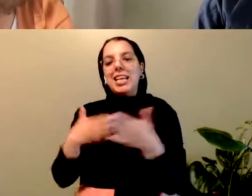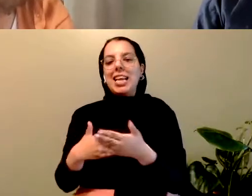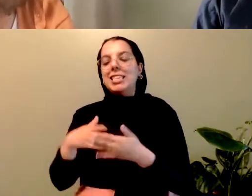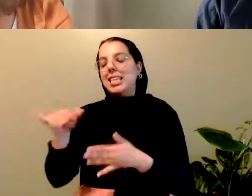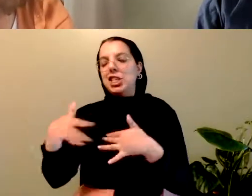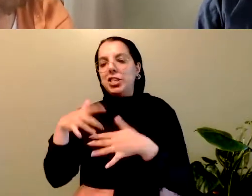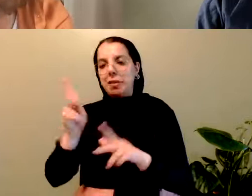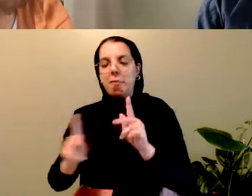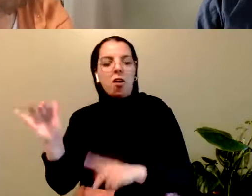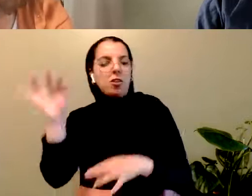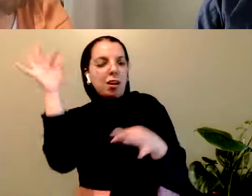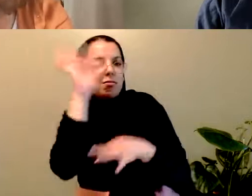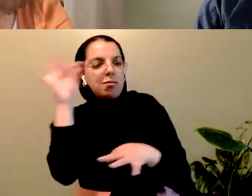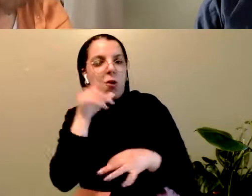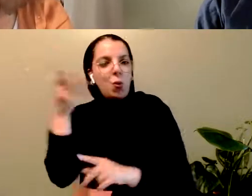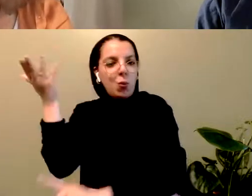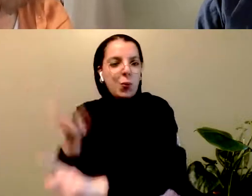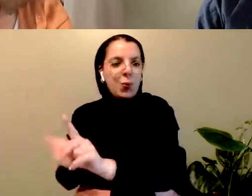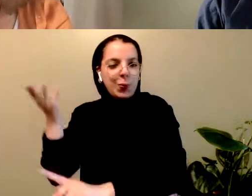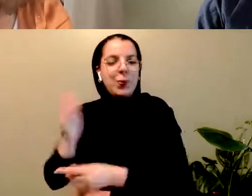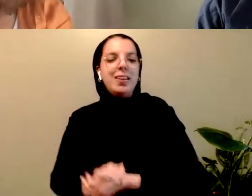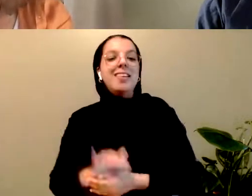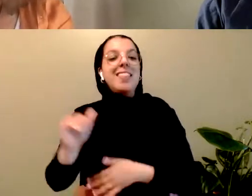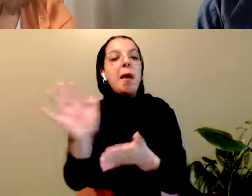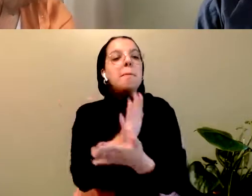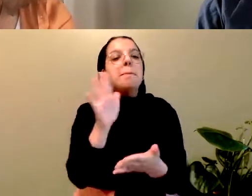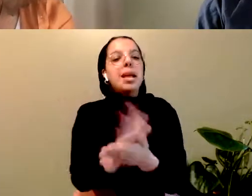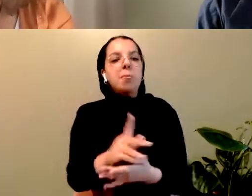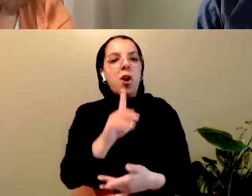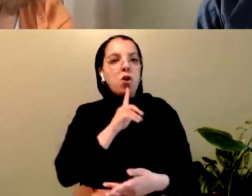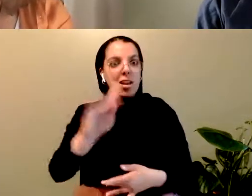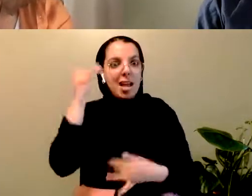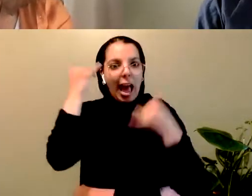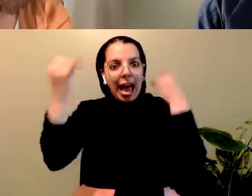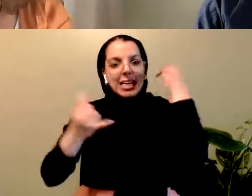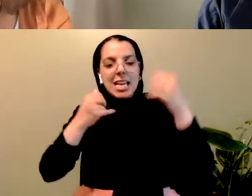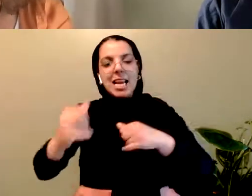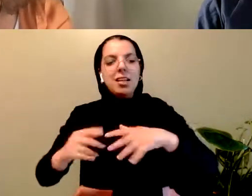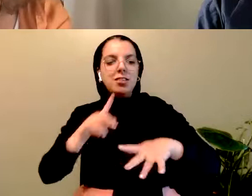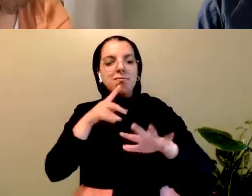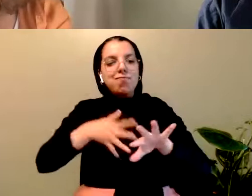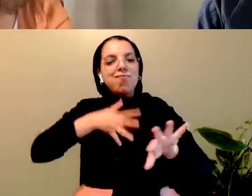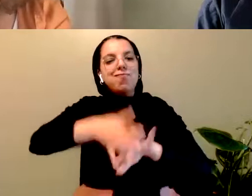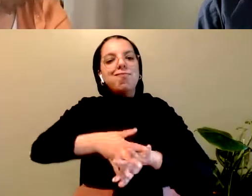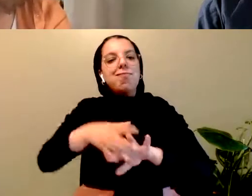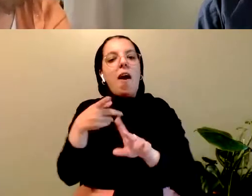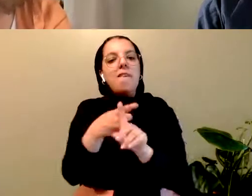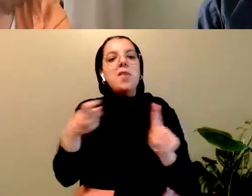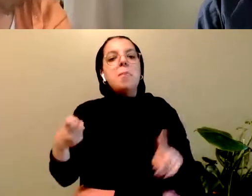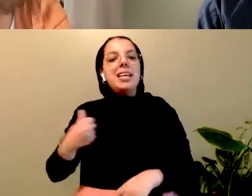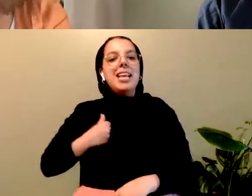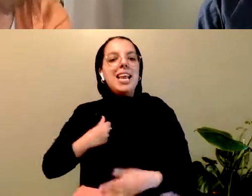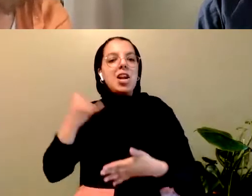ideological pillar from which the creation of the Canadian art infrastructure, the institutions from funding bodies to theaters,